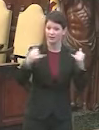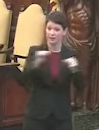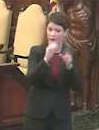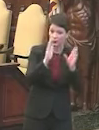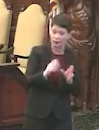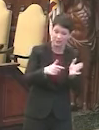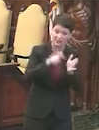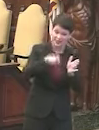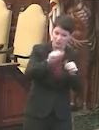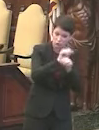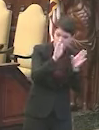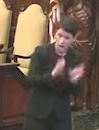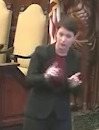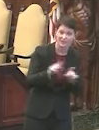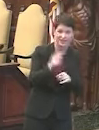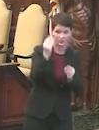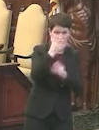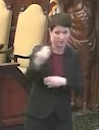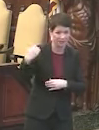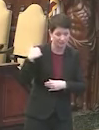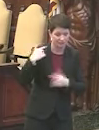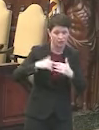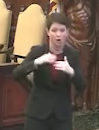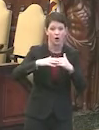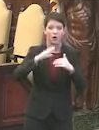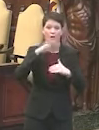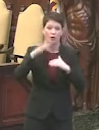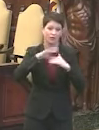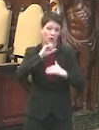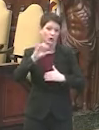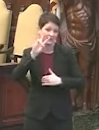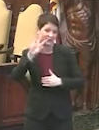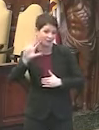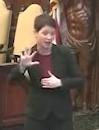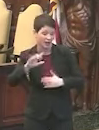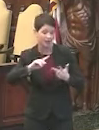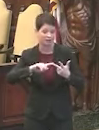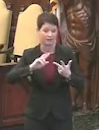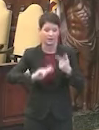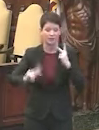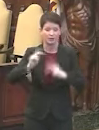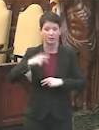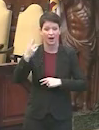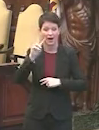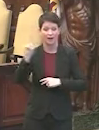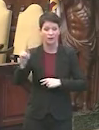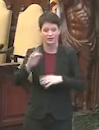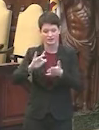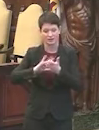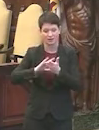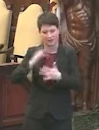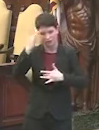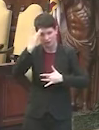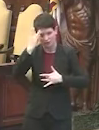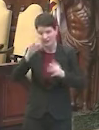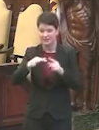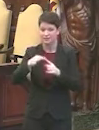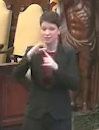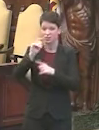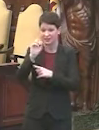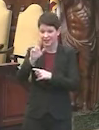workers, as we talked about before. People over the age of 75, and people with high-risk medical conditions, especially